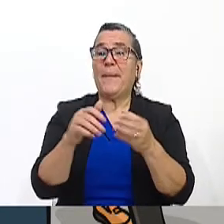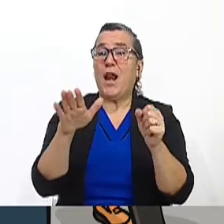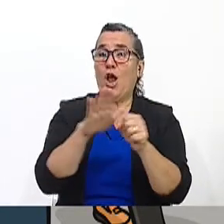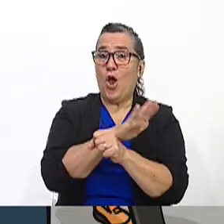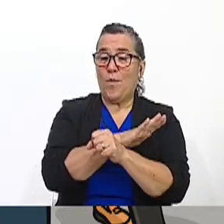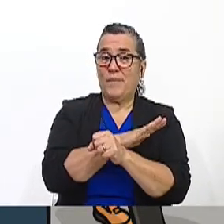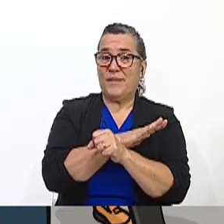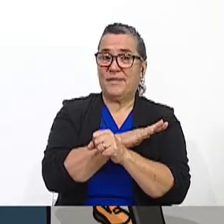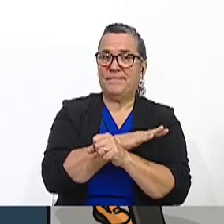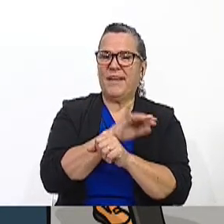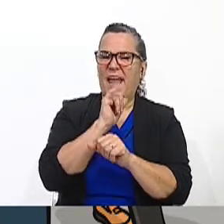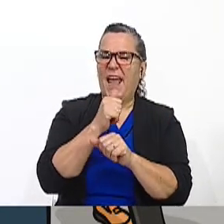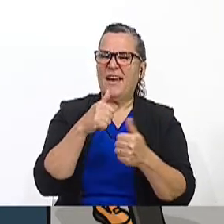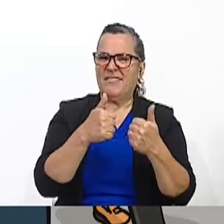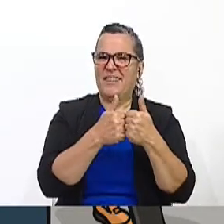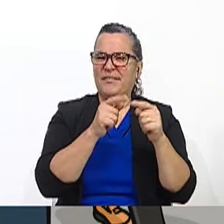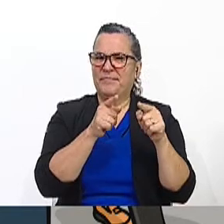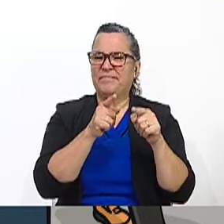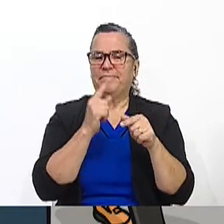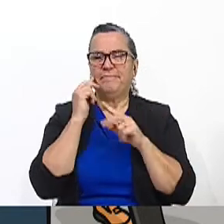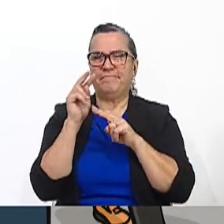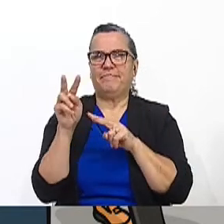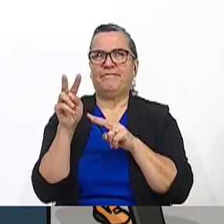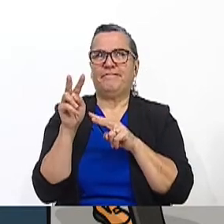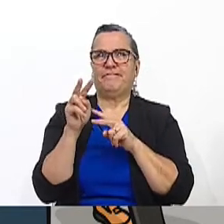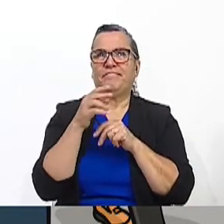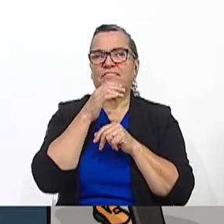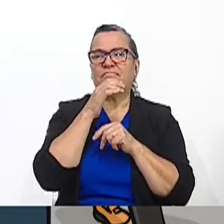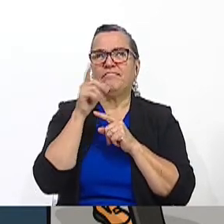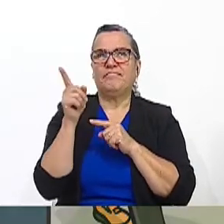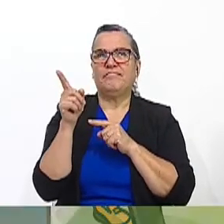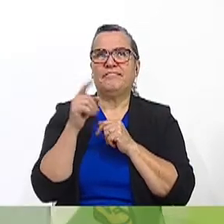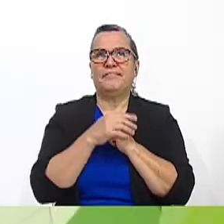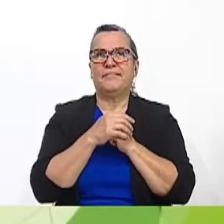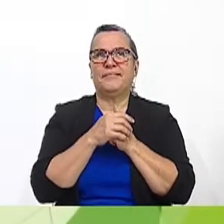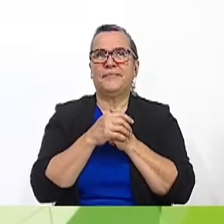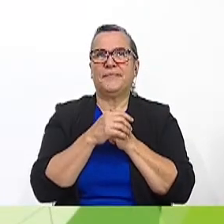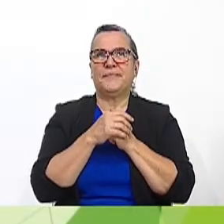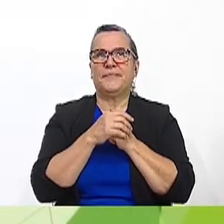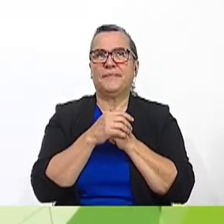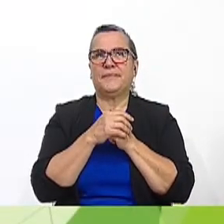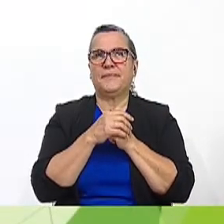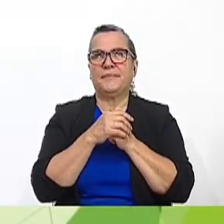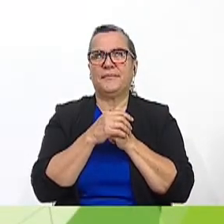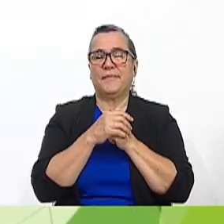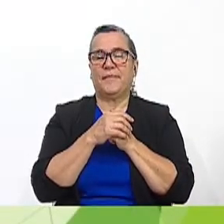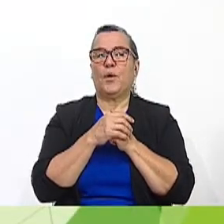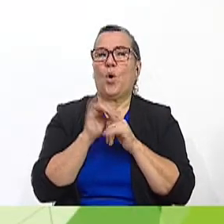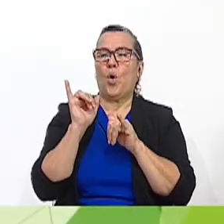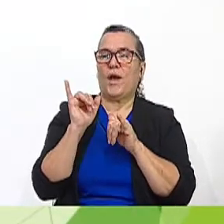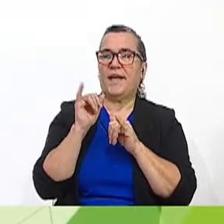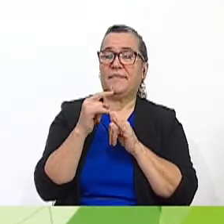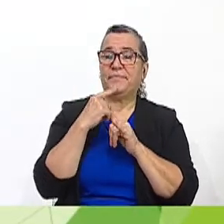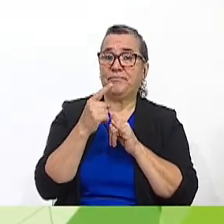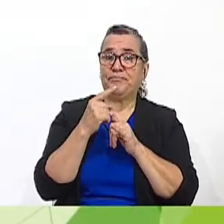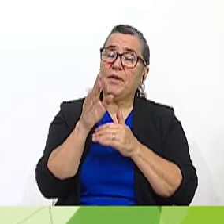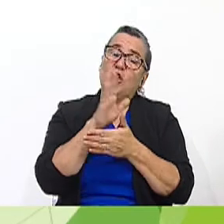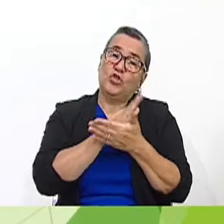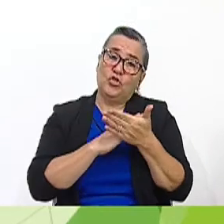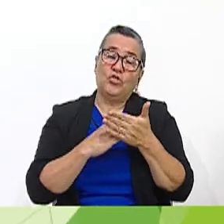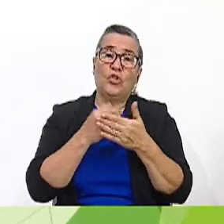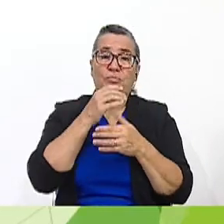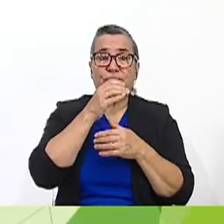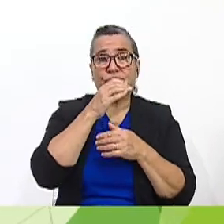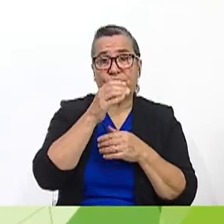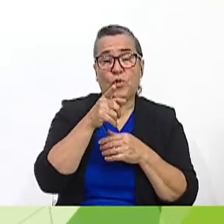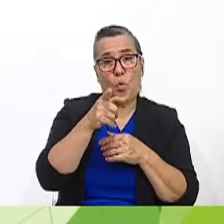this task. So, let's look at the recommendations together. Okay. These are some recommendations